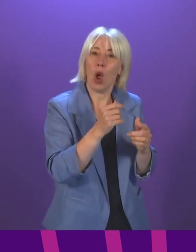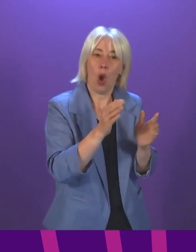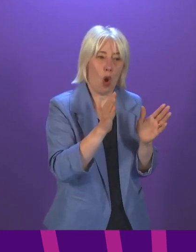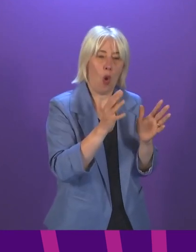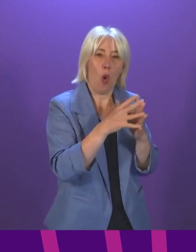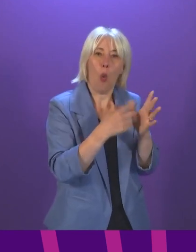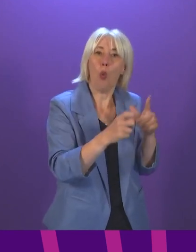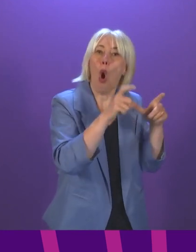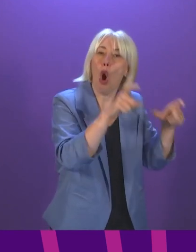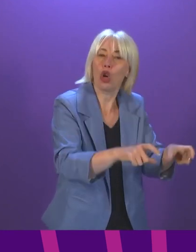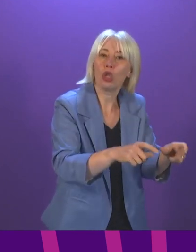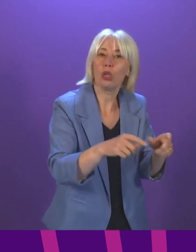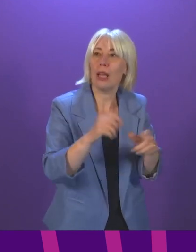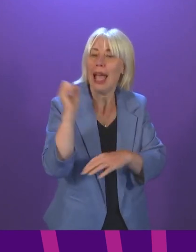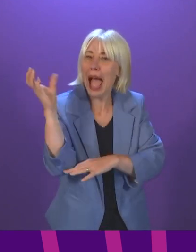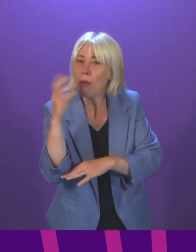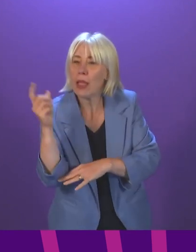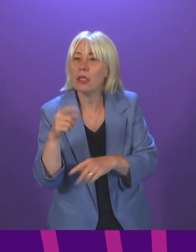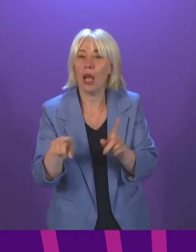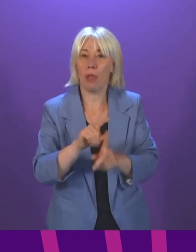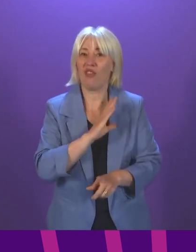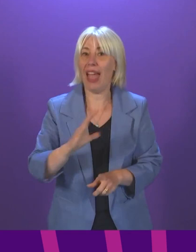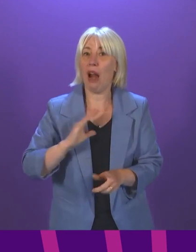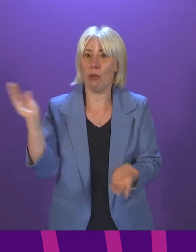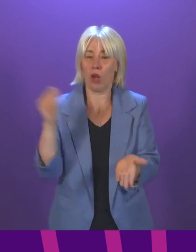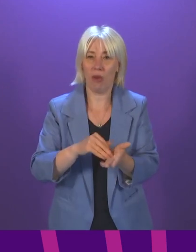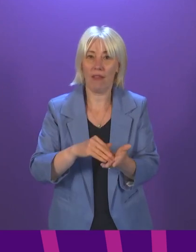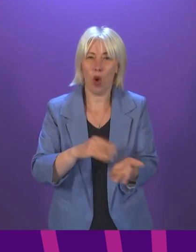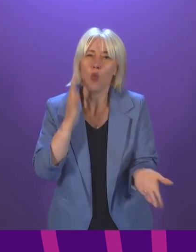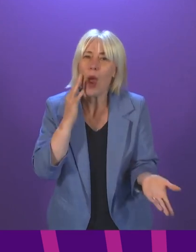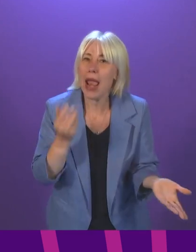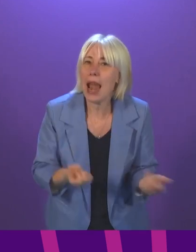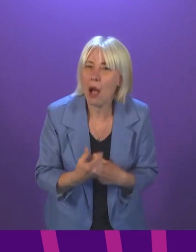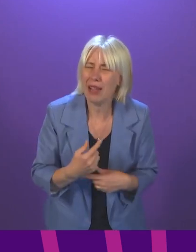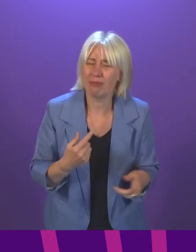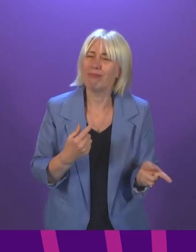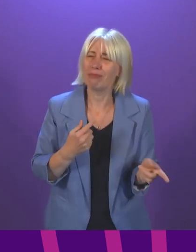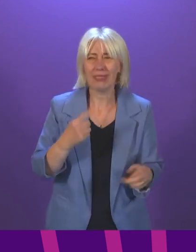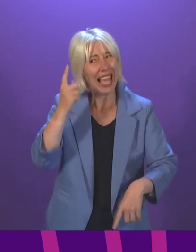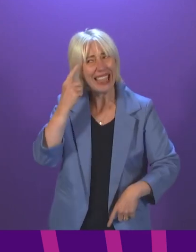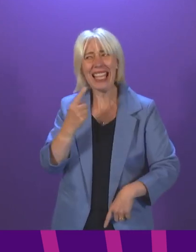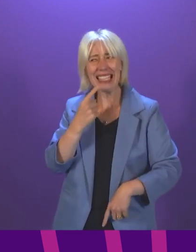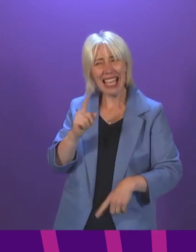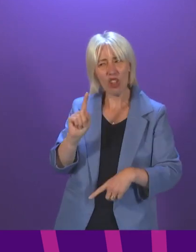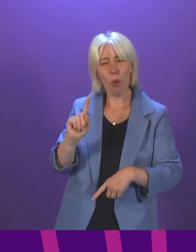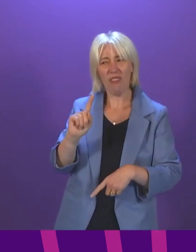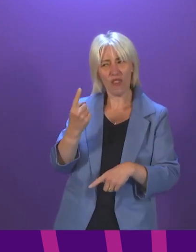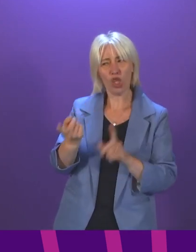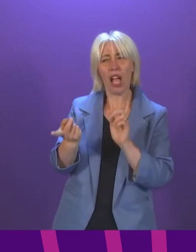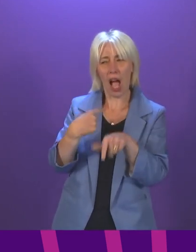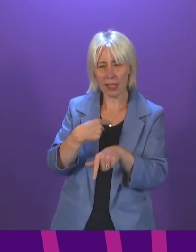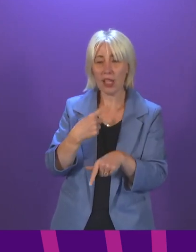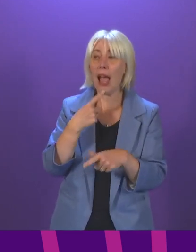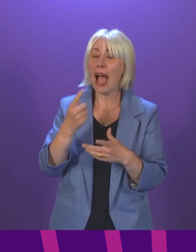drafted in? When will that happen? First Minister. As I said, I think in my first answer during this session, we are